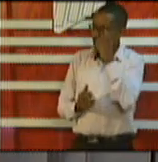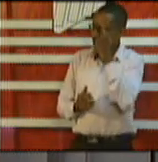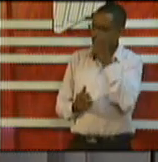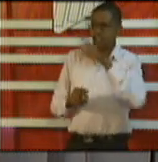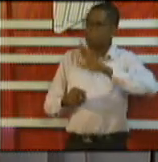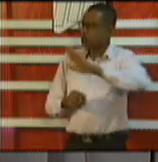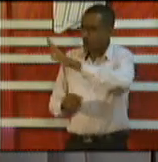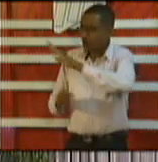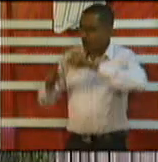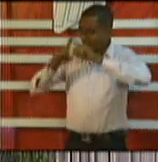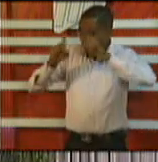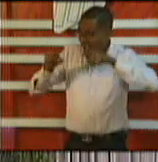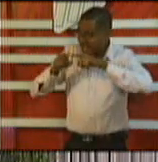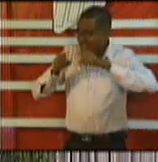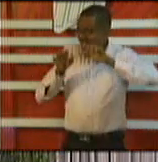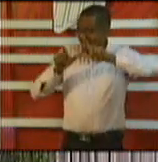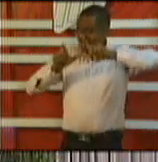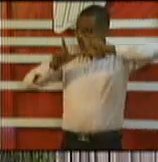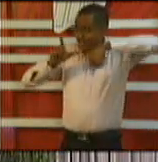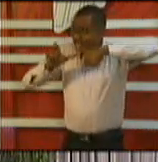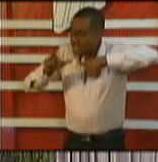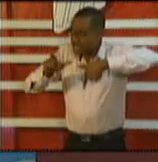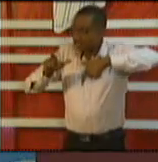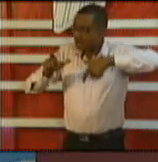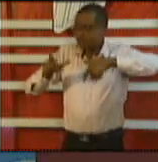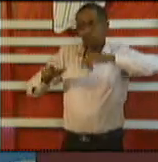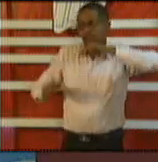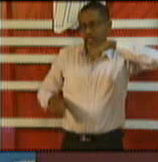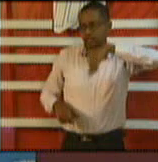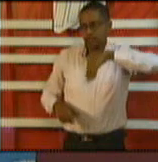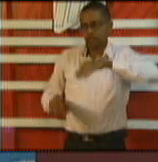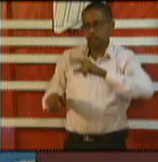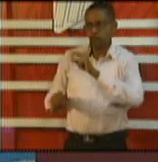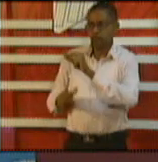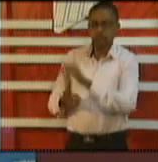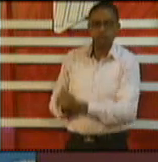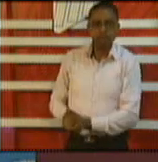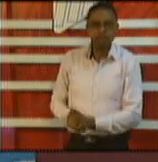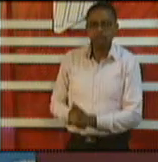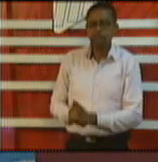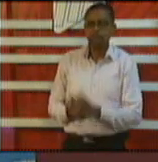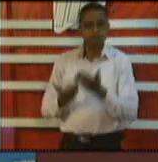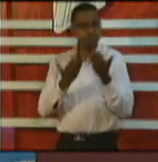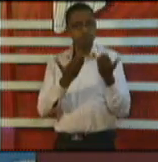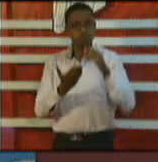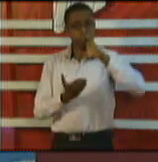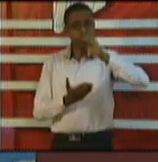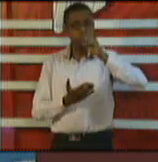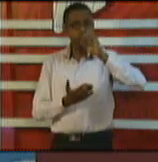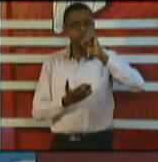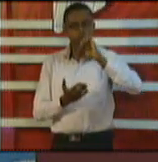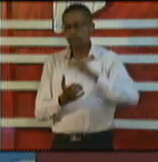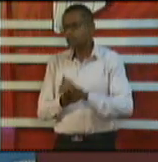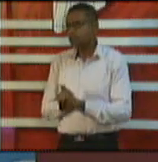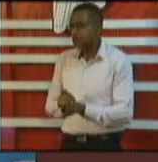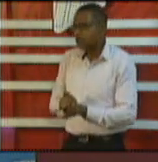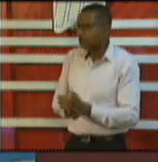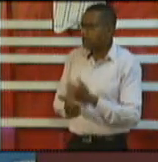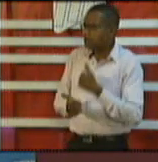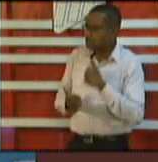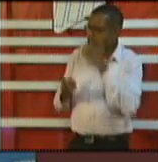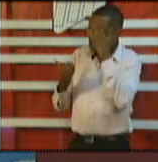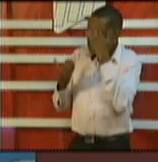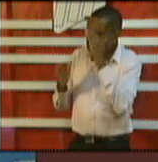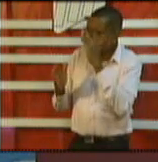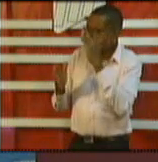yet thank you Dr. Pazram right so in terms of I don't know if there's necessarily a great link between